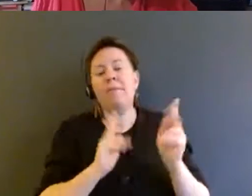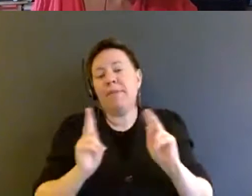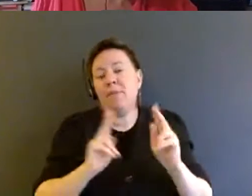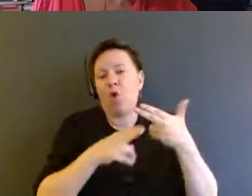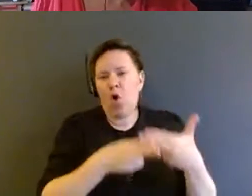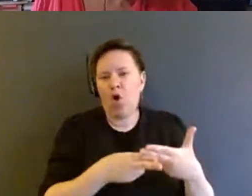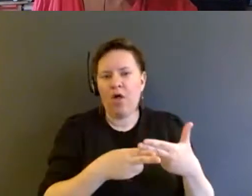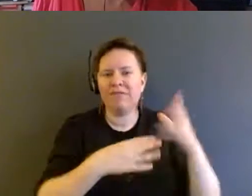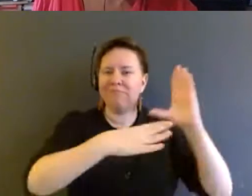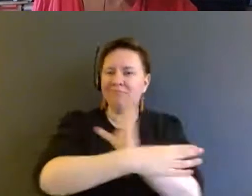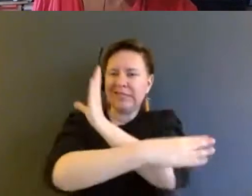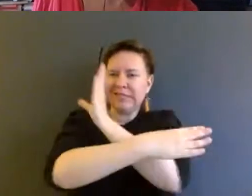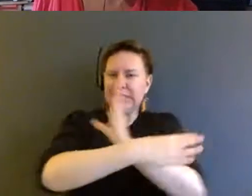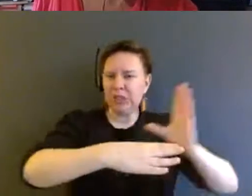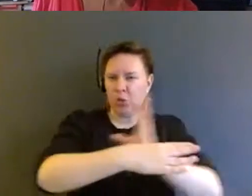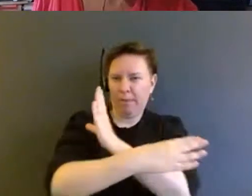continuum approach.